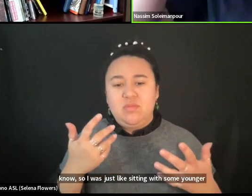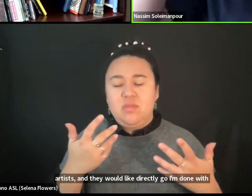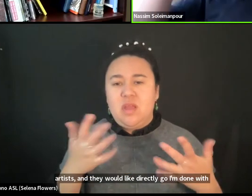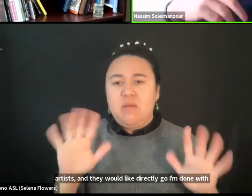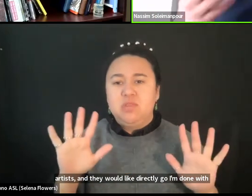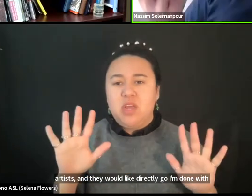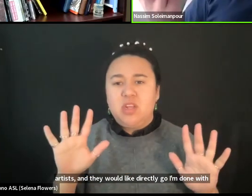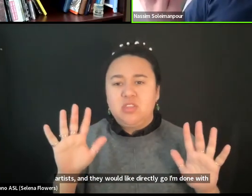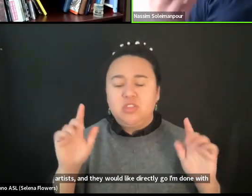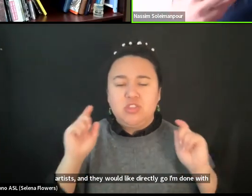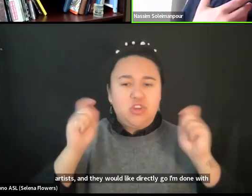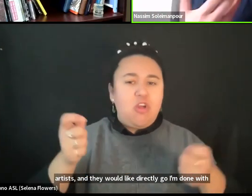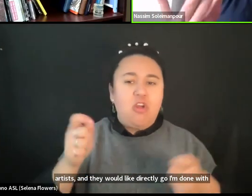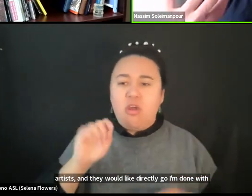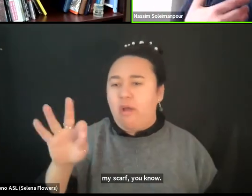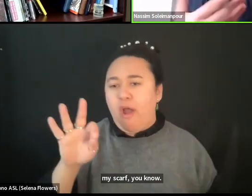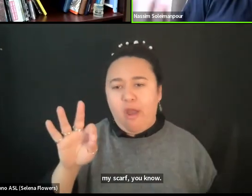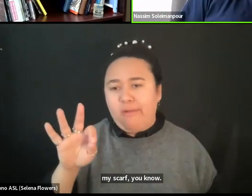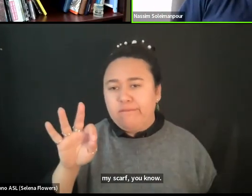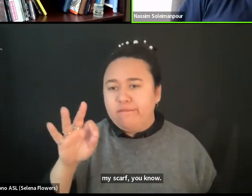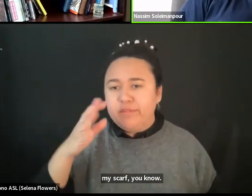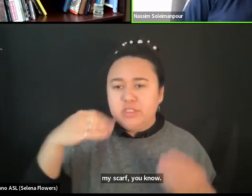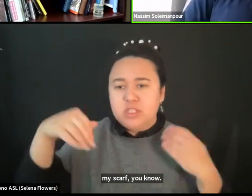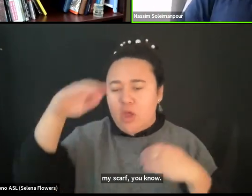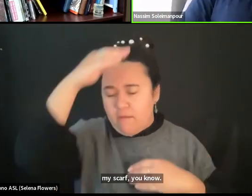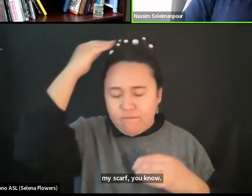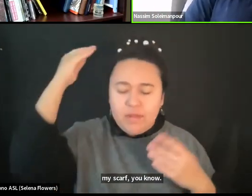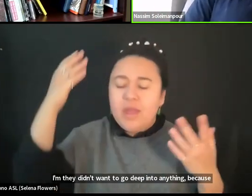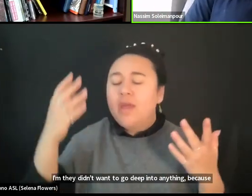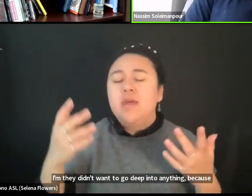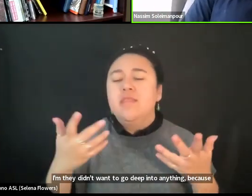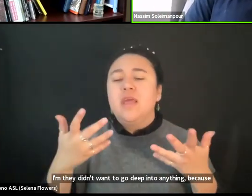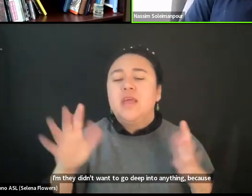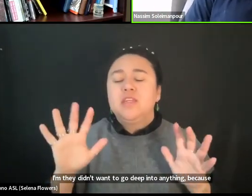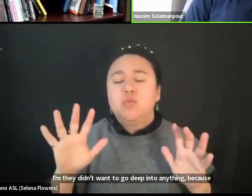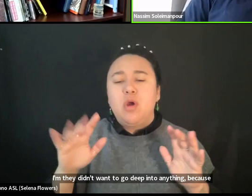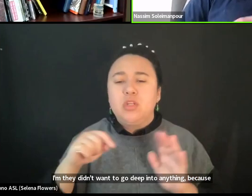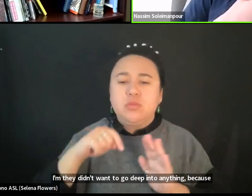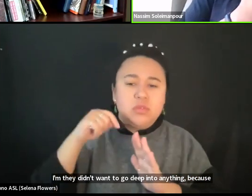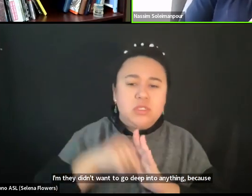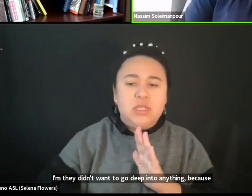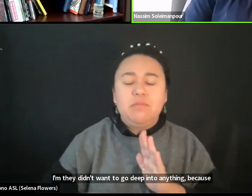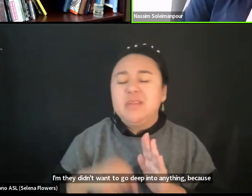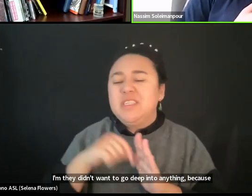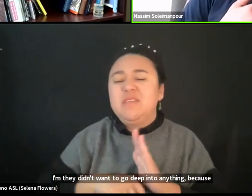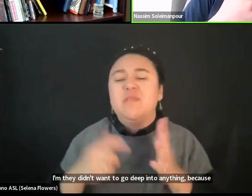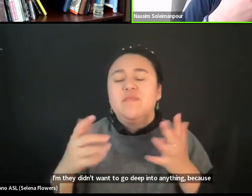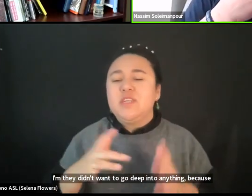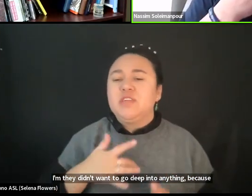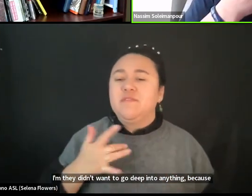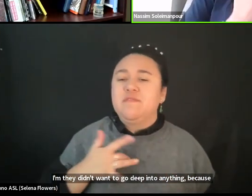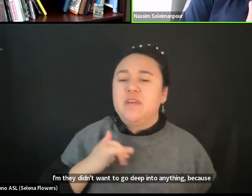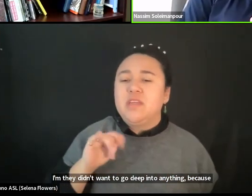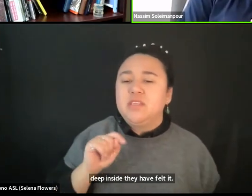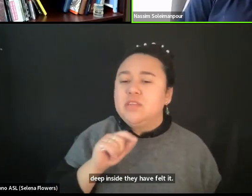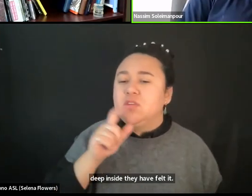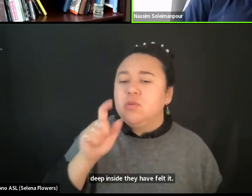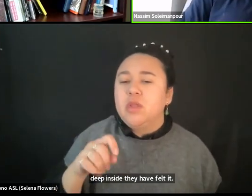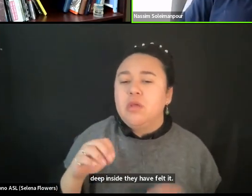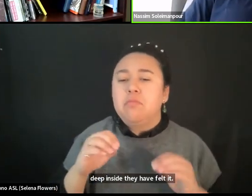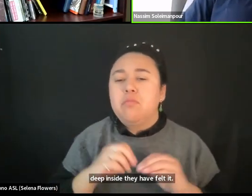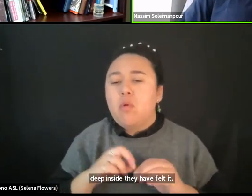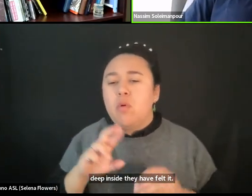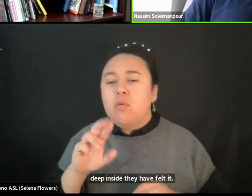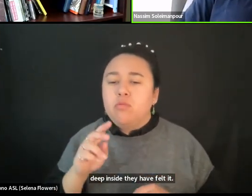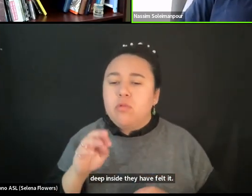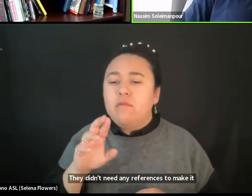they didn't want to go deep into anything because deep inside they have felt it. They didn't need any references to make it more complicated